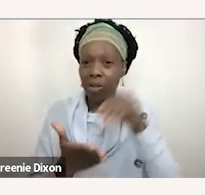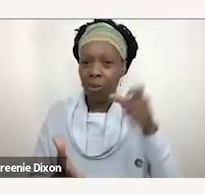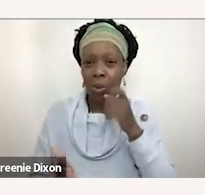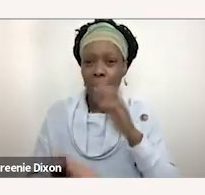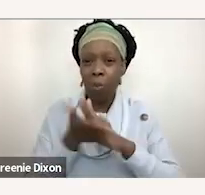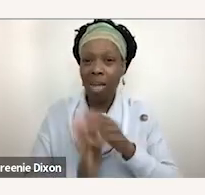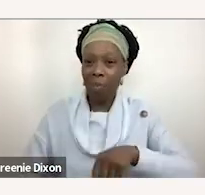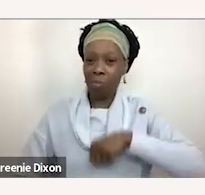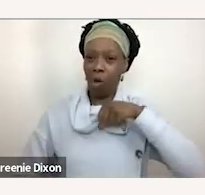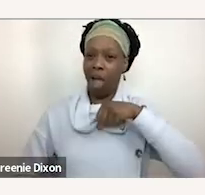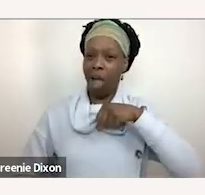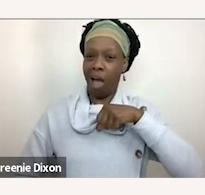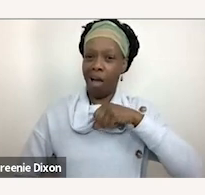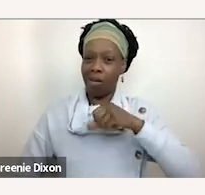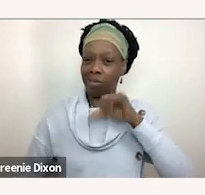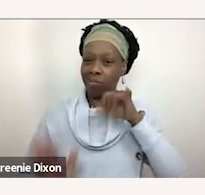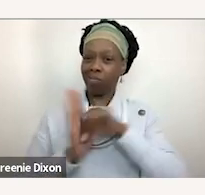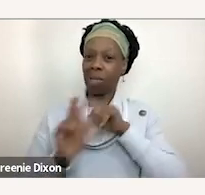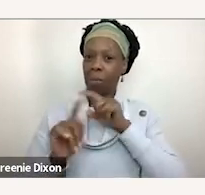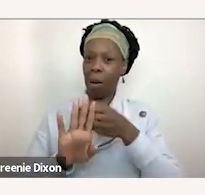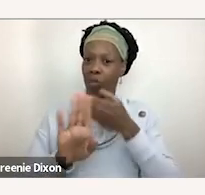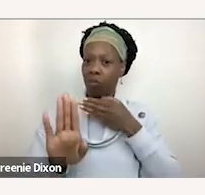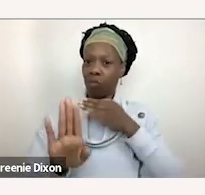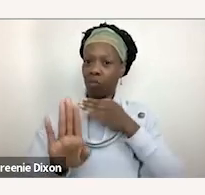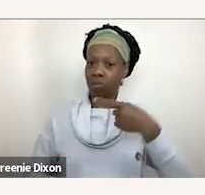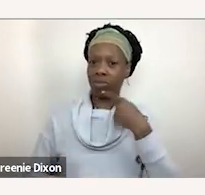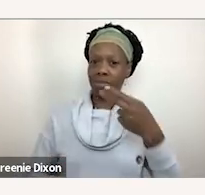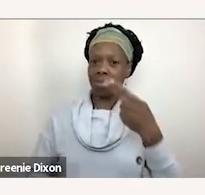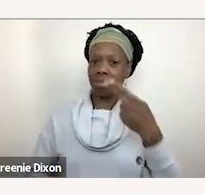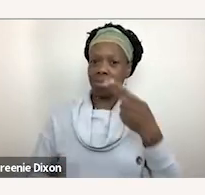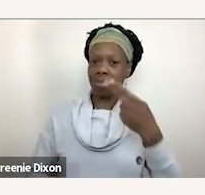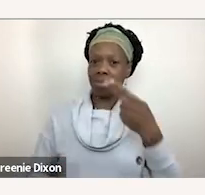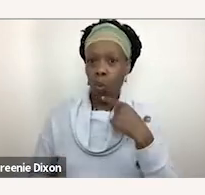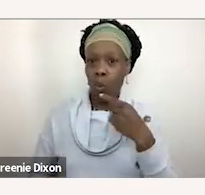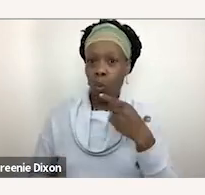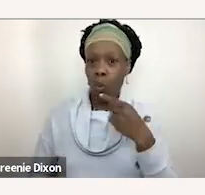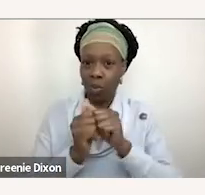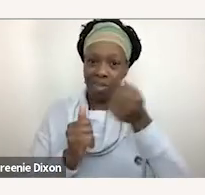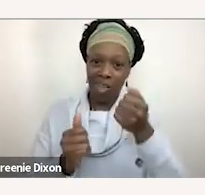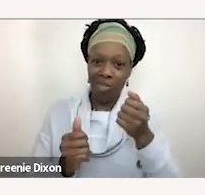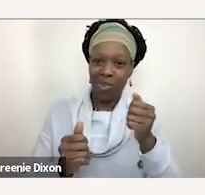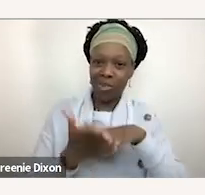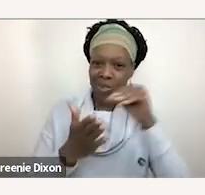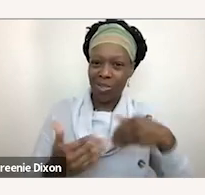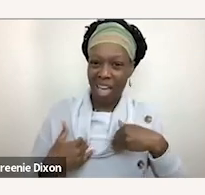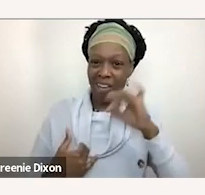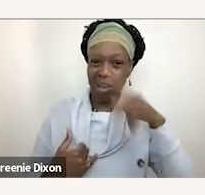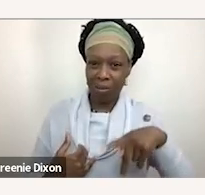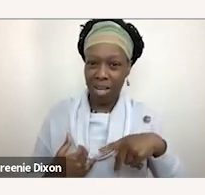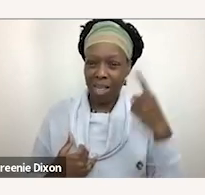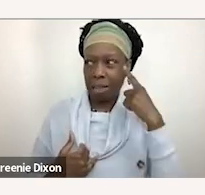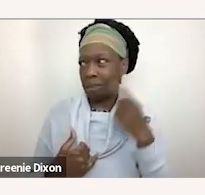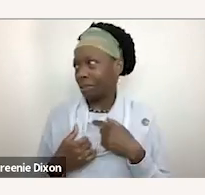and before that they would never have even you know wanted to tell their their classmate they had an iep it was something that they were like oh